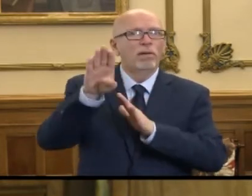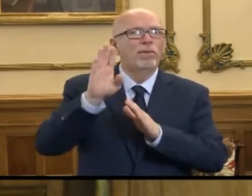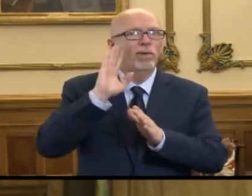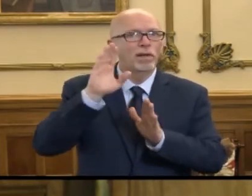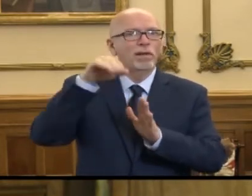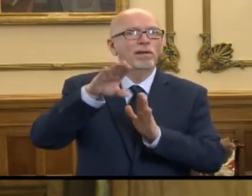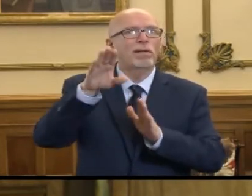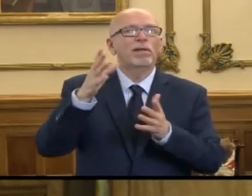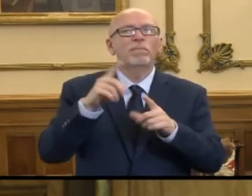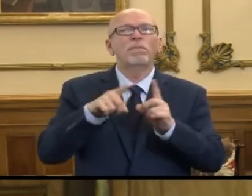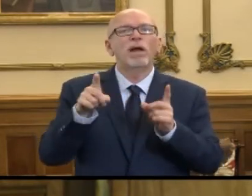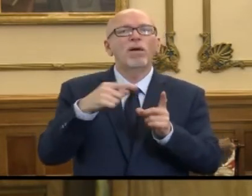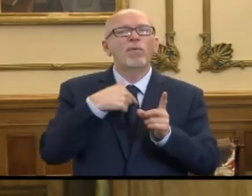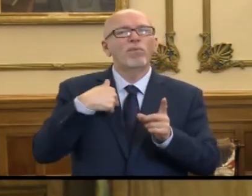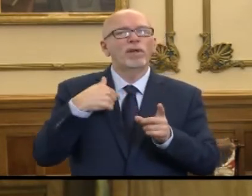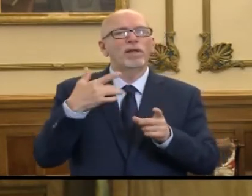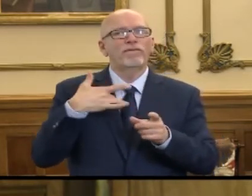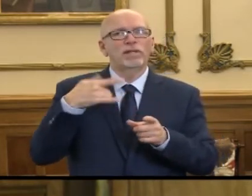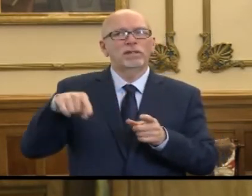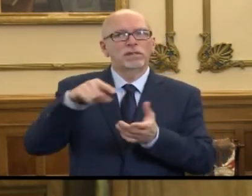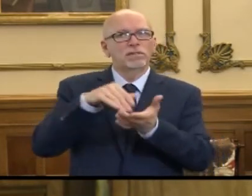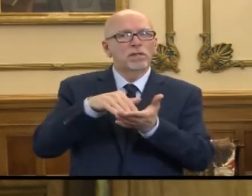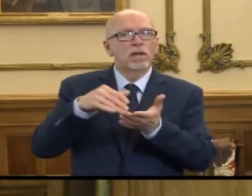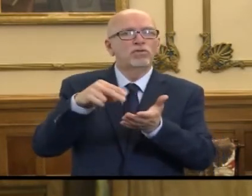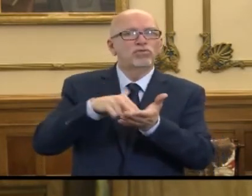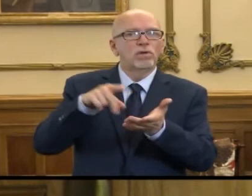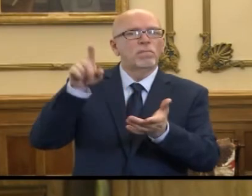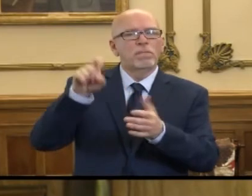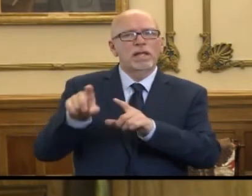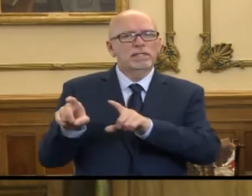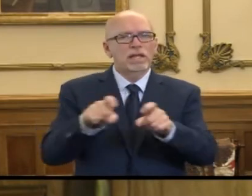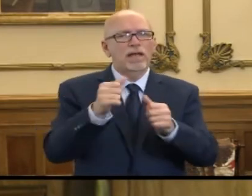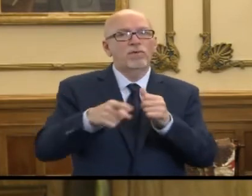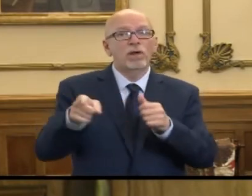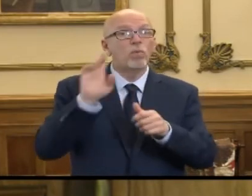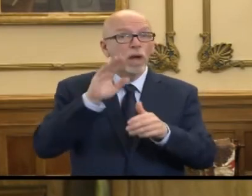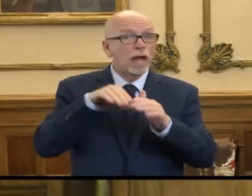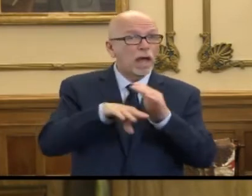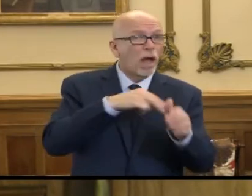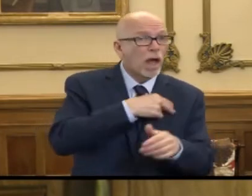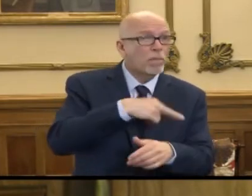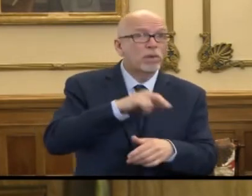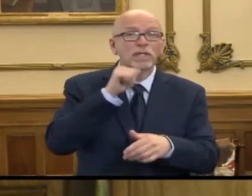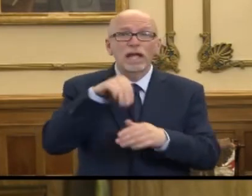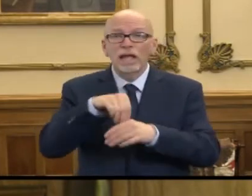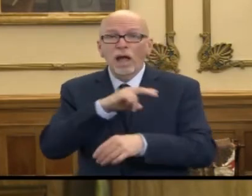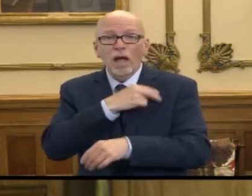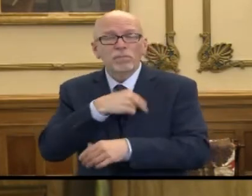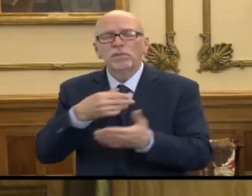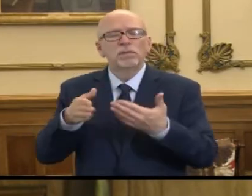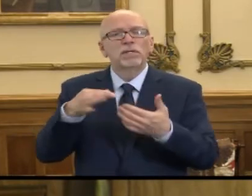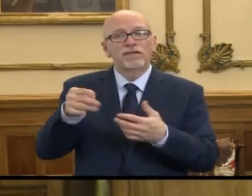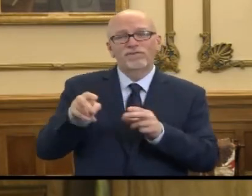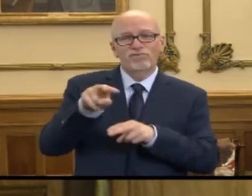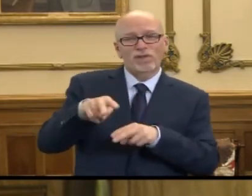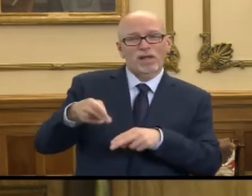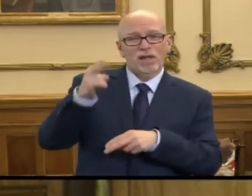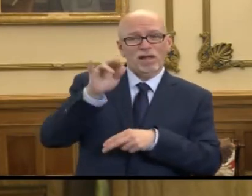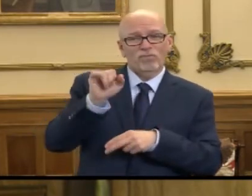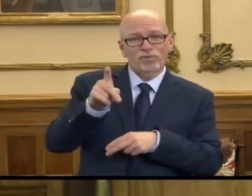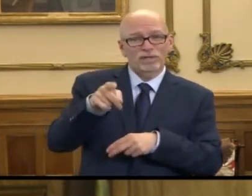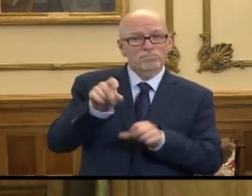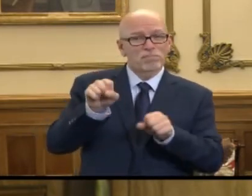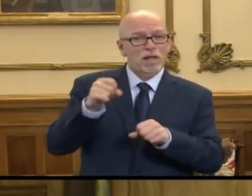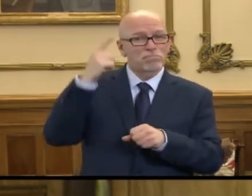do feel the need to have our providers testing everybody that they think, whether they're going to admit them to the hospital or not, if they think they're in the high-risk category and they've got COVID